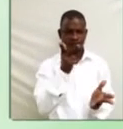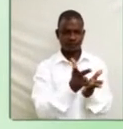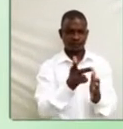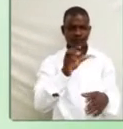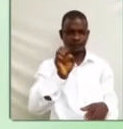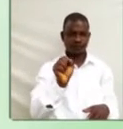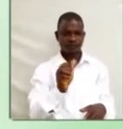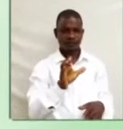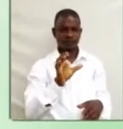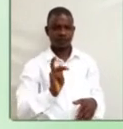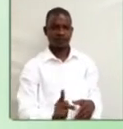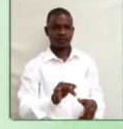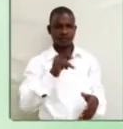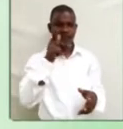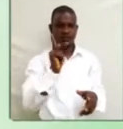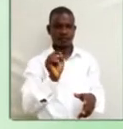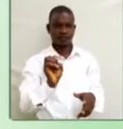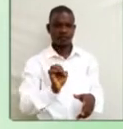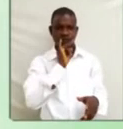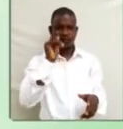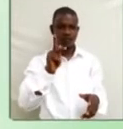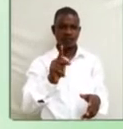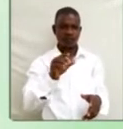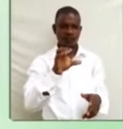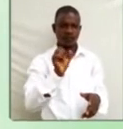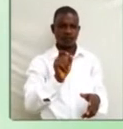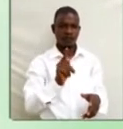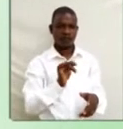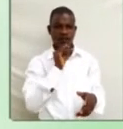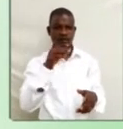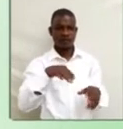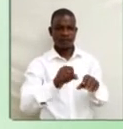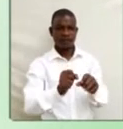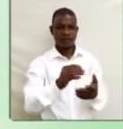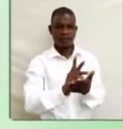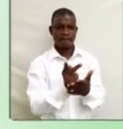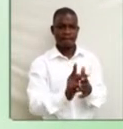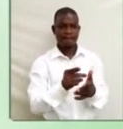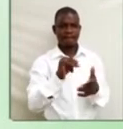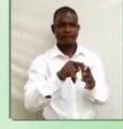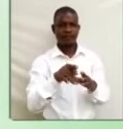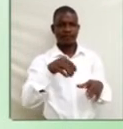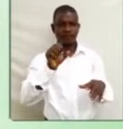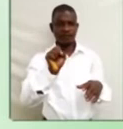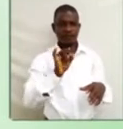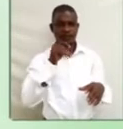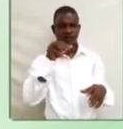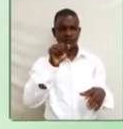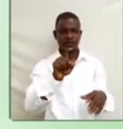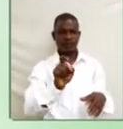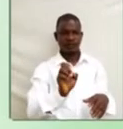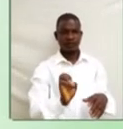Sack. K-E in cake.-E Bake. X in axe.